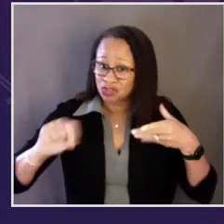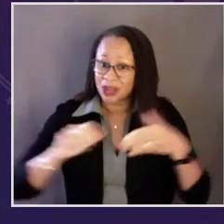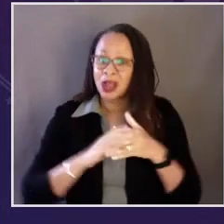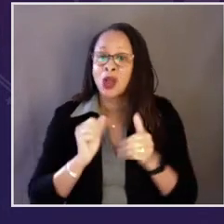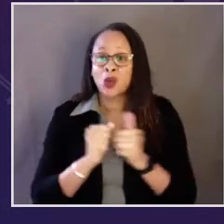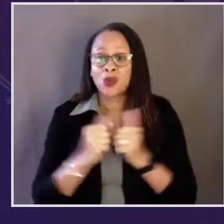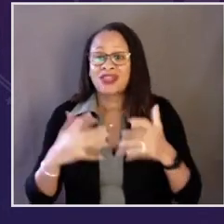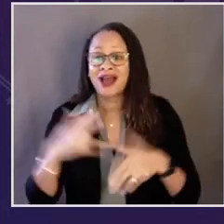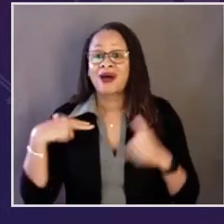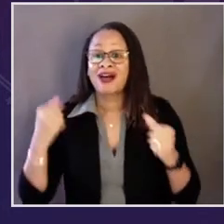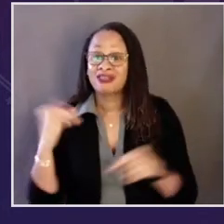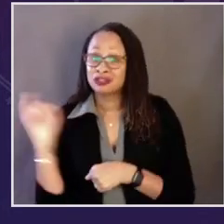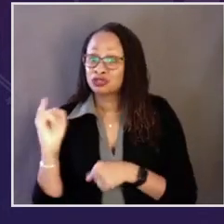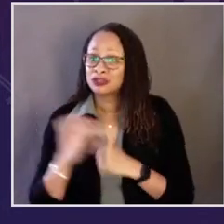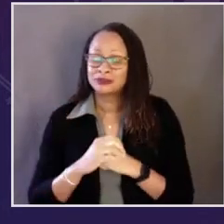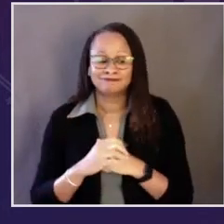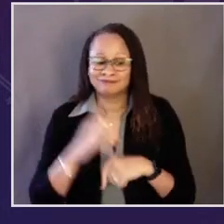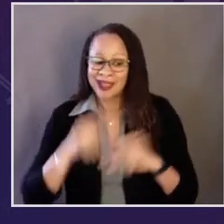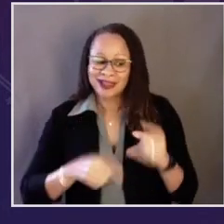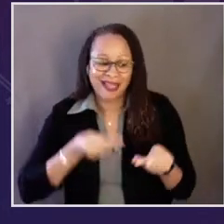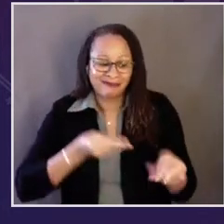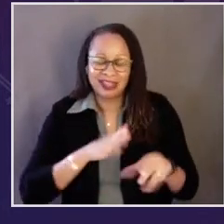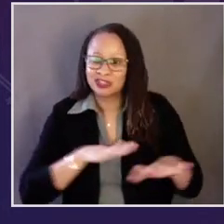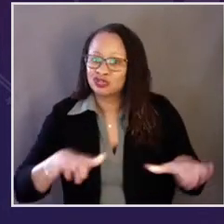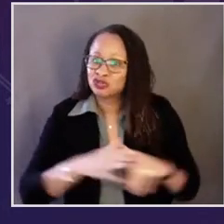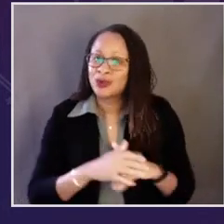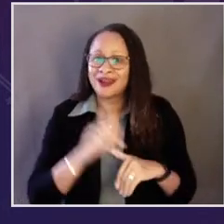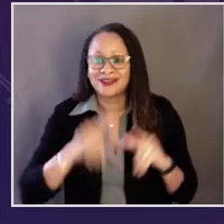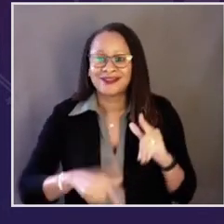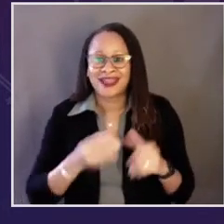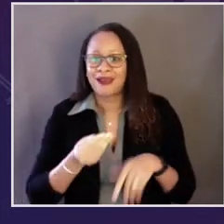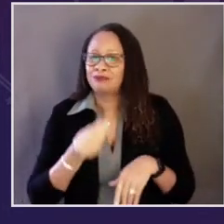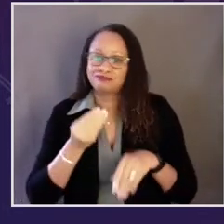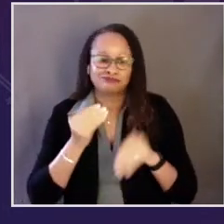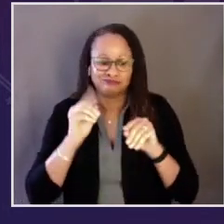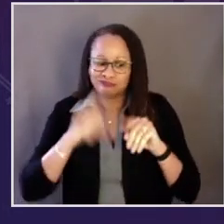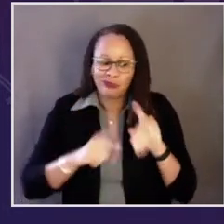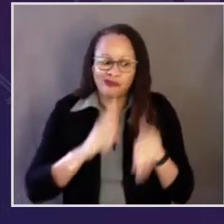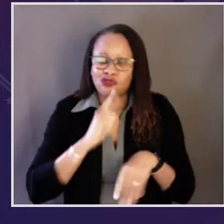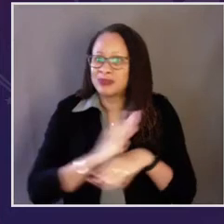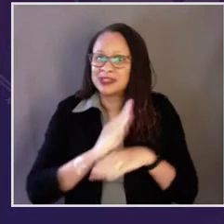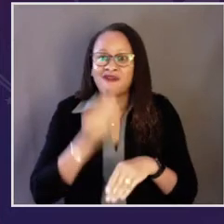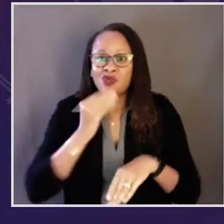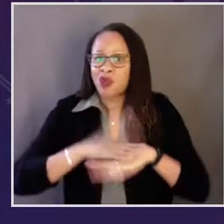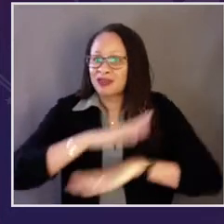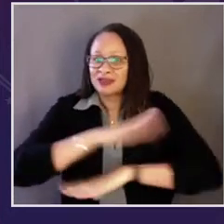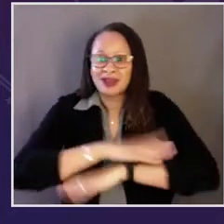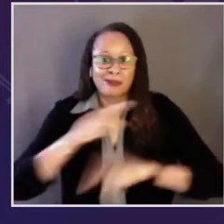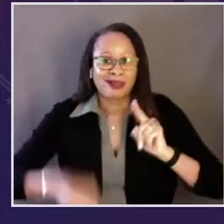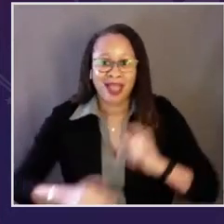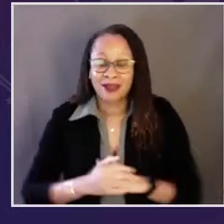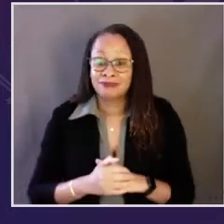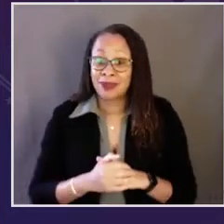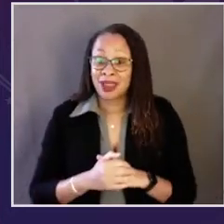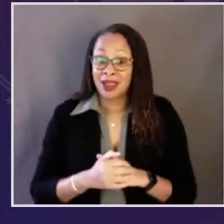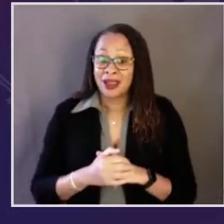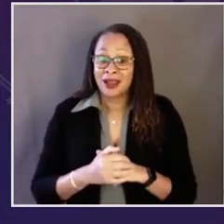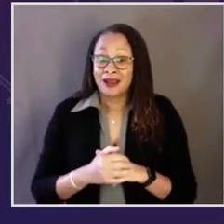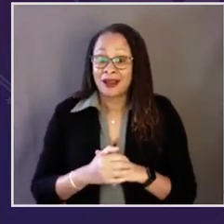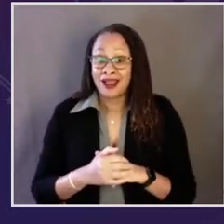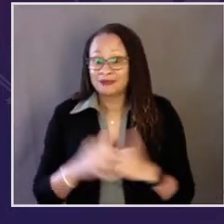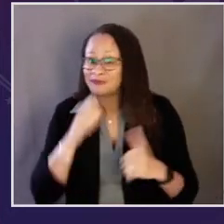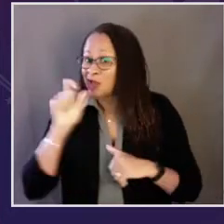without a paycheck, without health insurance, unable to put enough food on the table, literally unable to put food on the table,